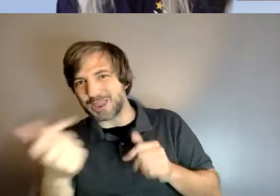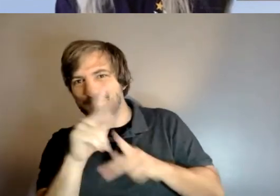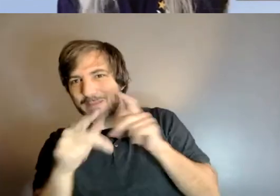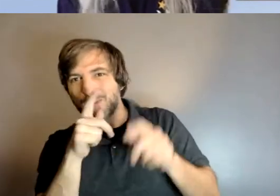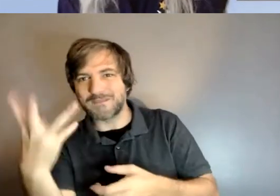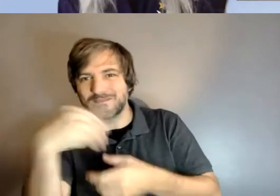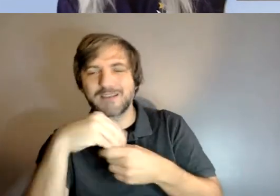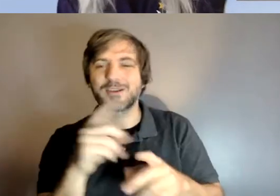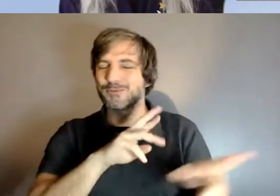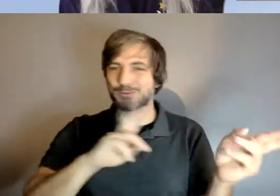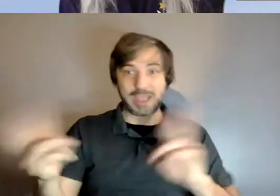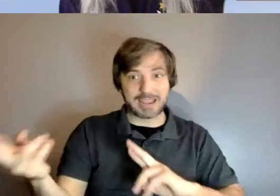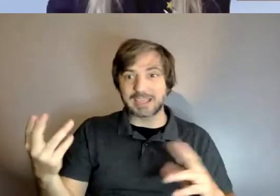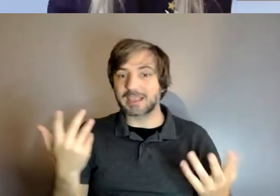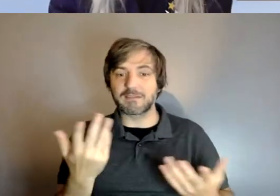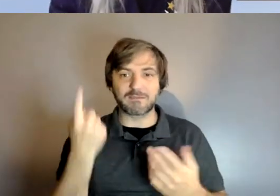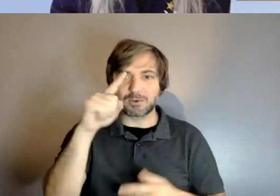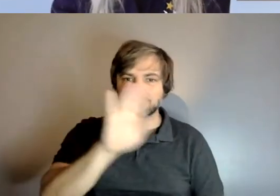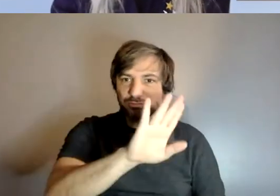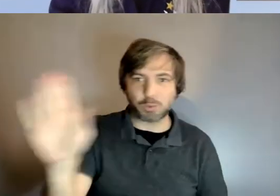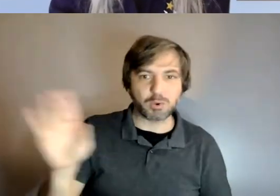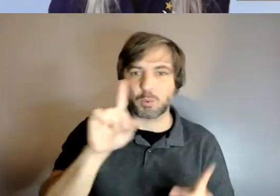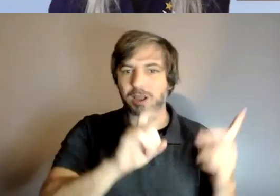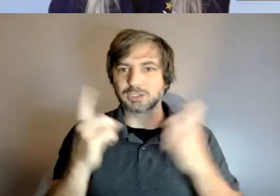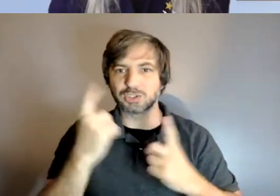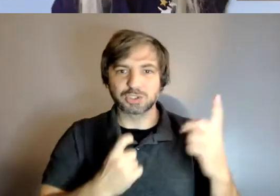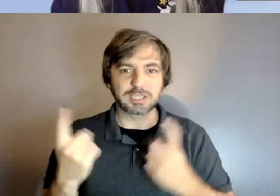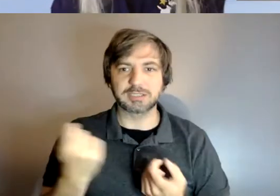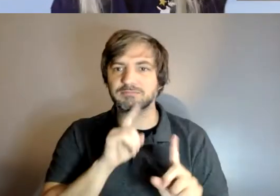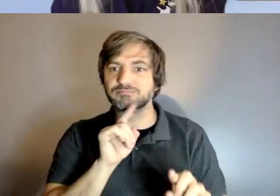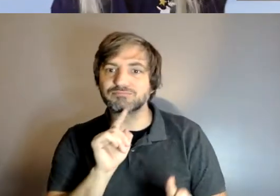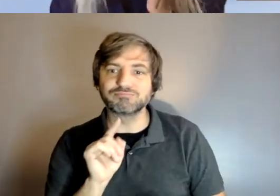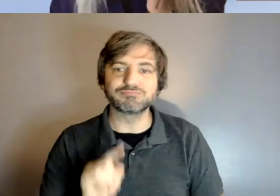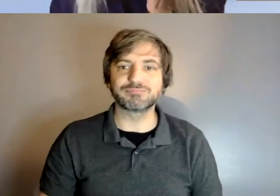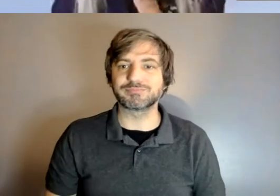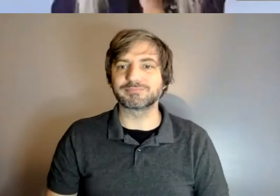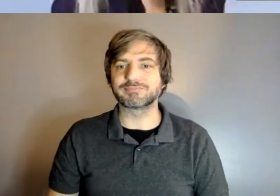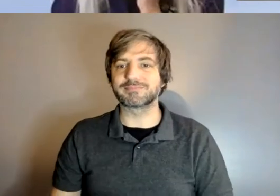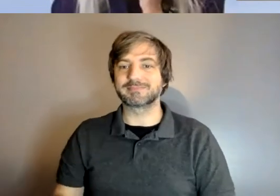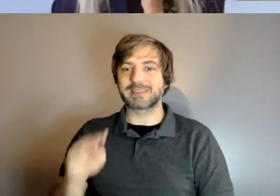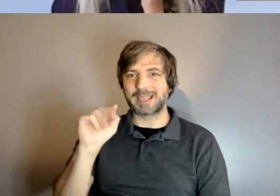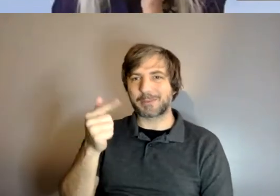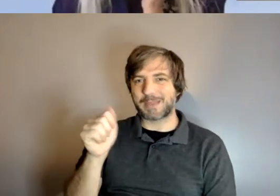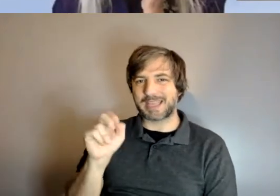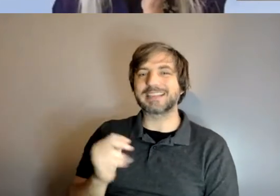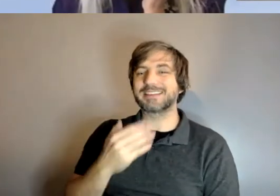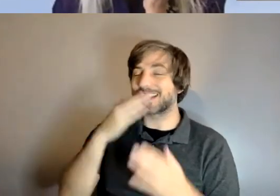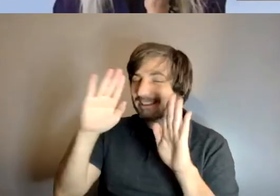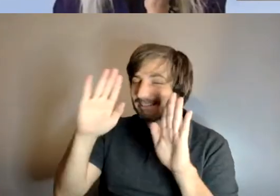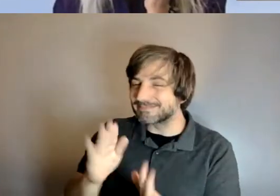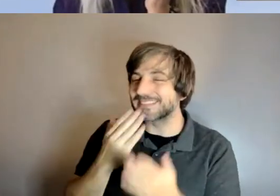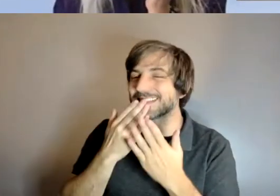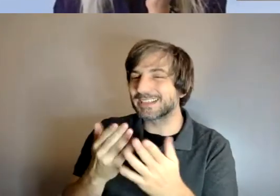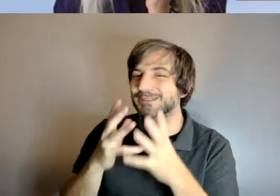you want to know uh what what your questions are excellent thank you so much nicole um